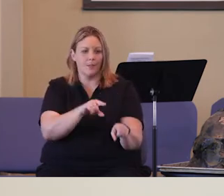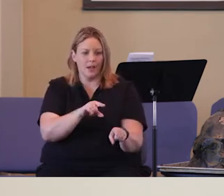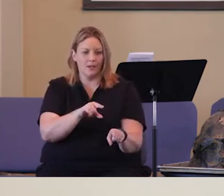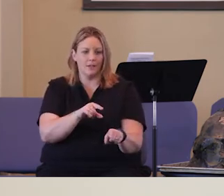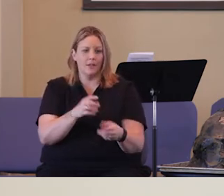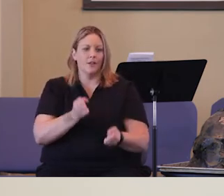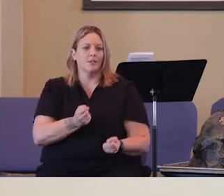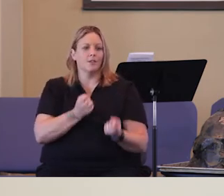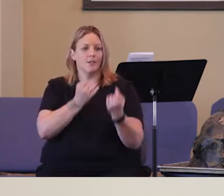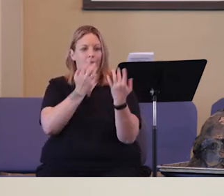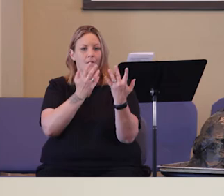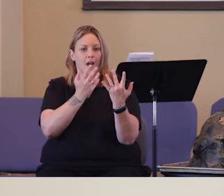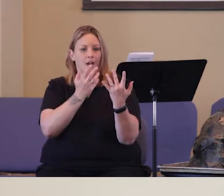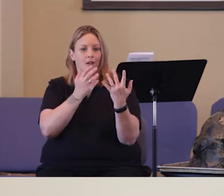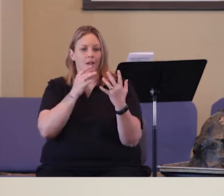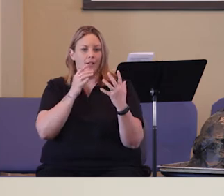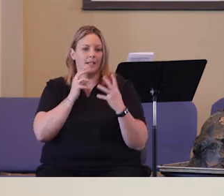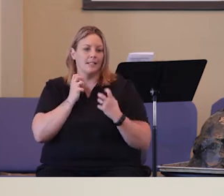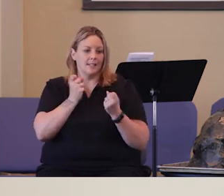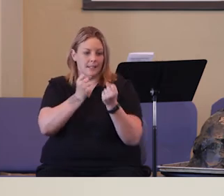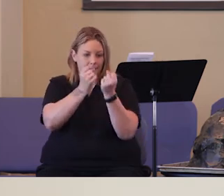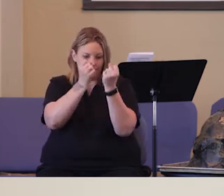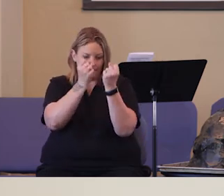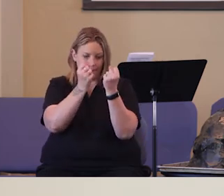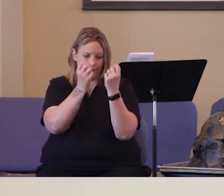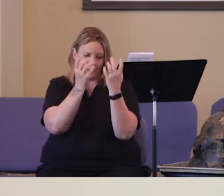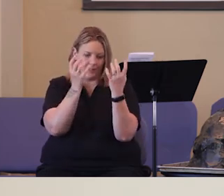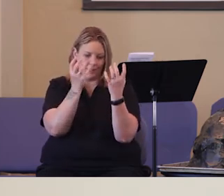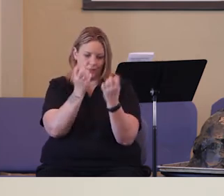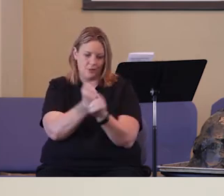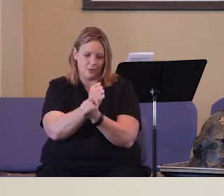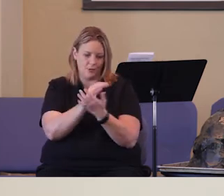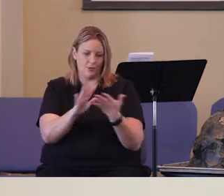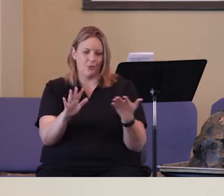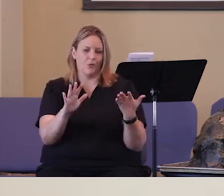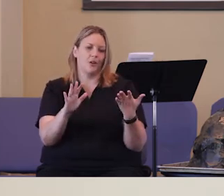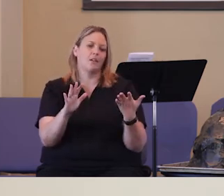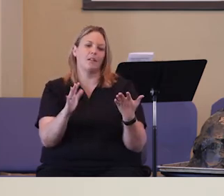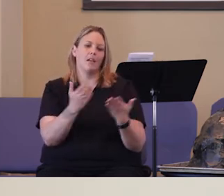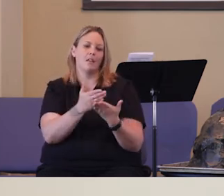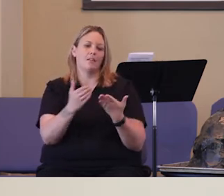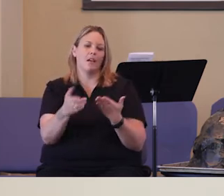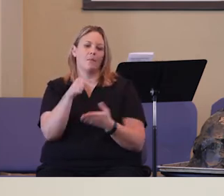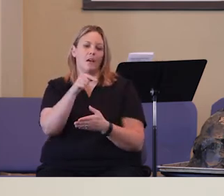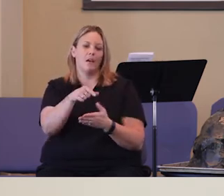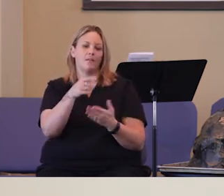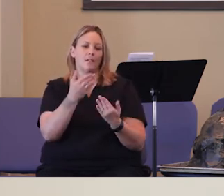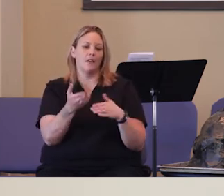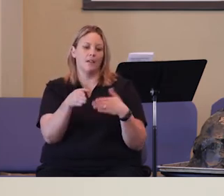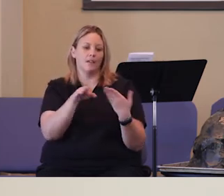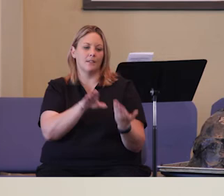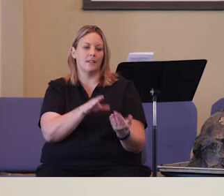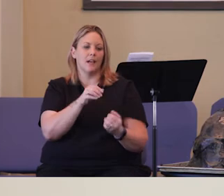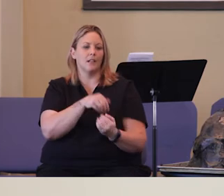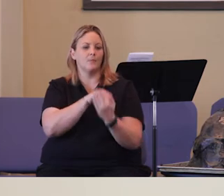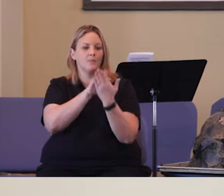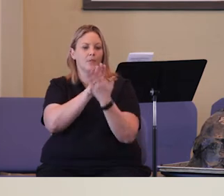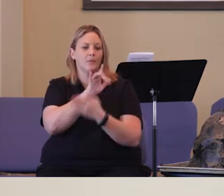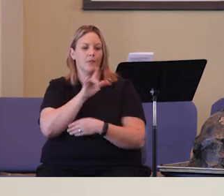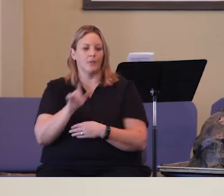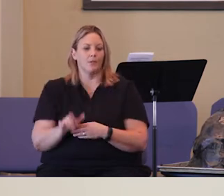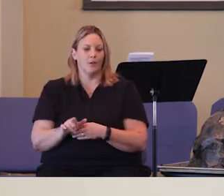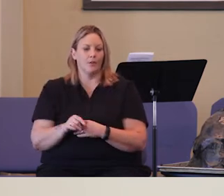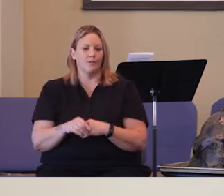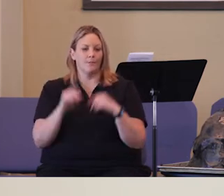commanded. So the fire went out from the Lord and devoured them, and they died before the Lord. And